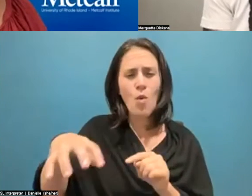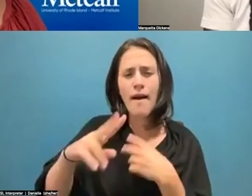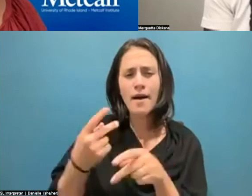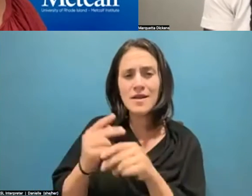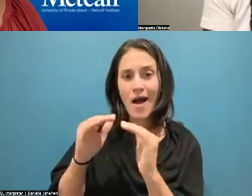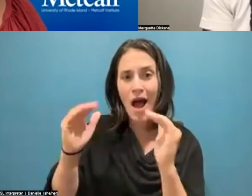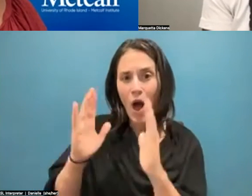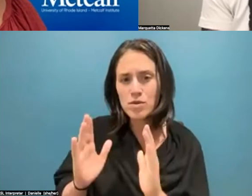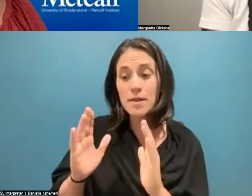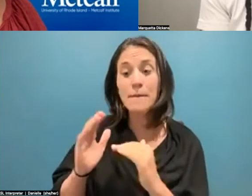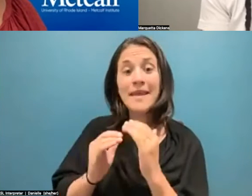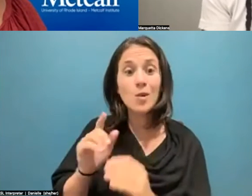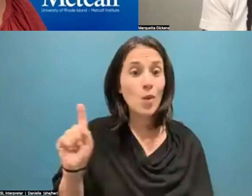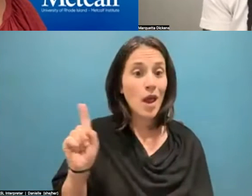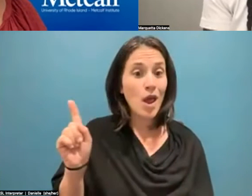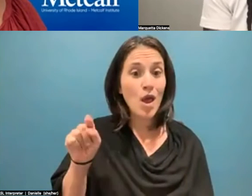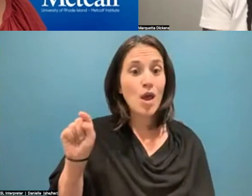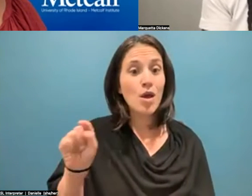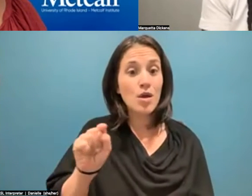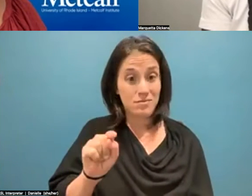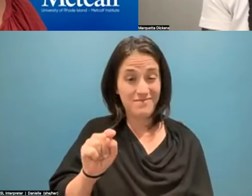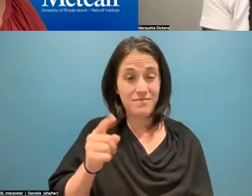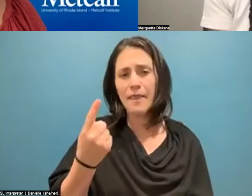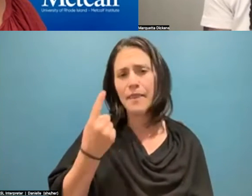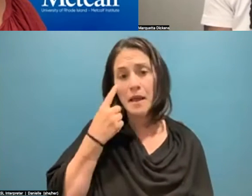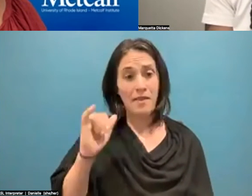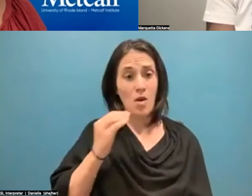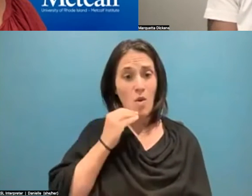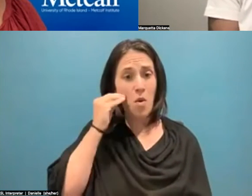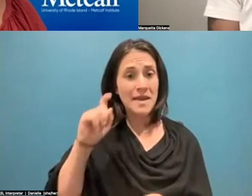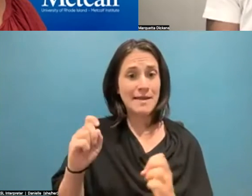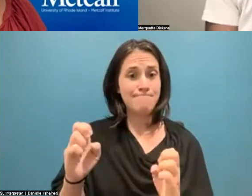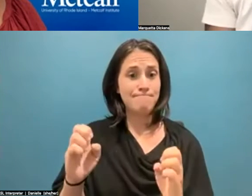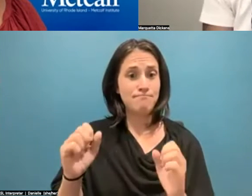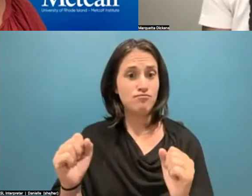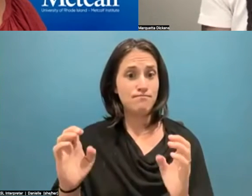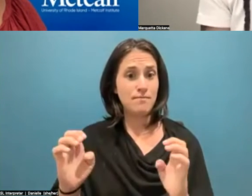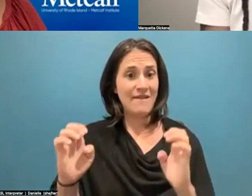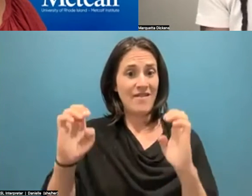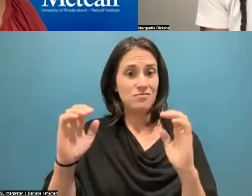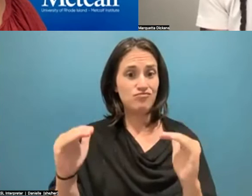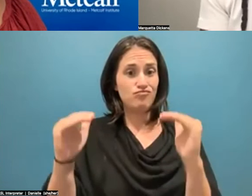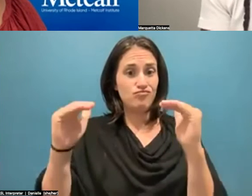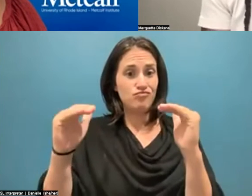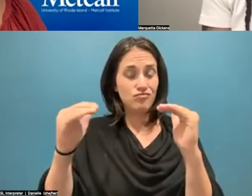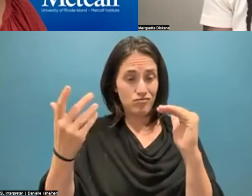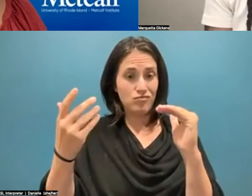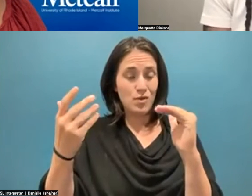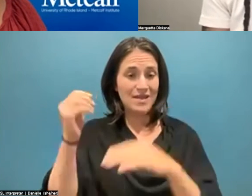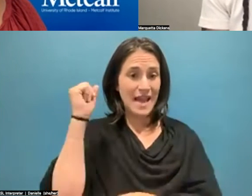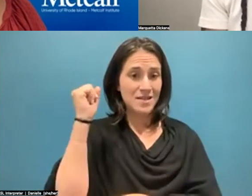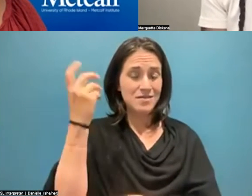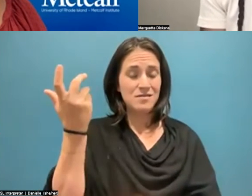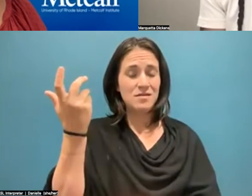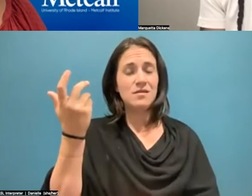be aware in terms of should this home be elevated, and the thing that we're looking to do is the things we're looking to do seem innovative